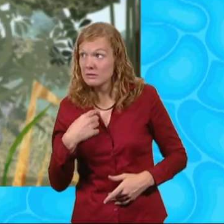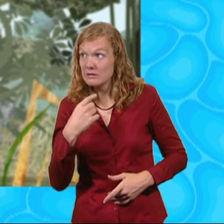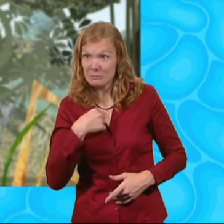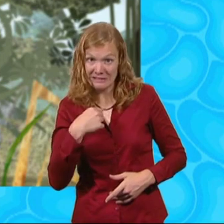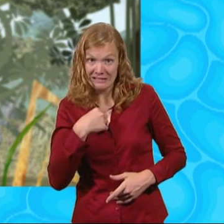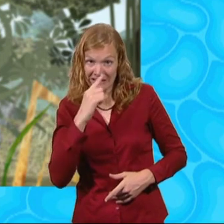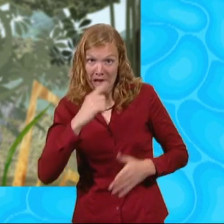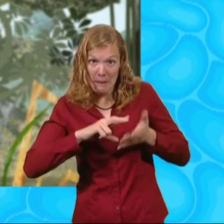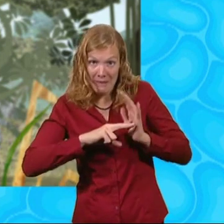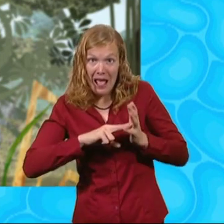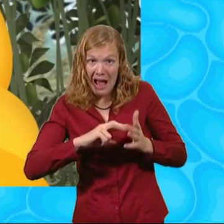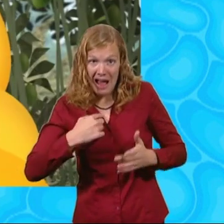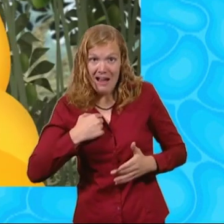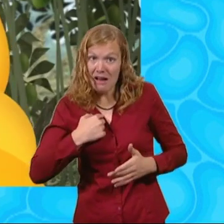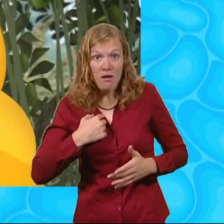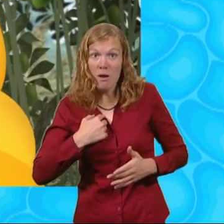Should I take that as a yes?